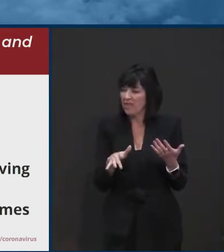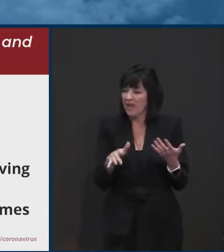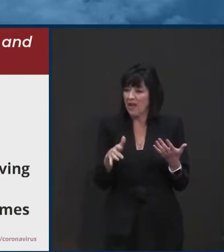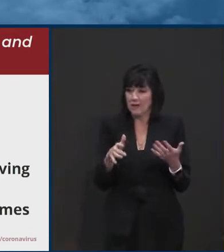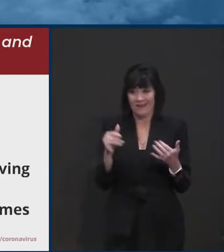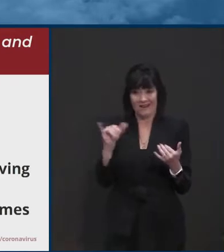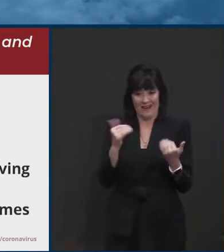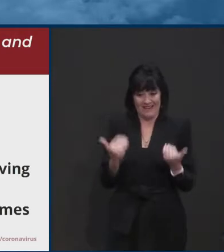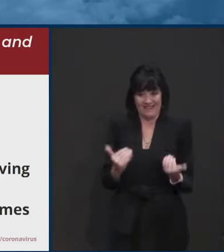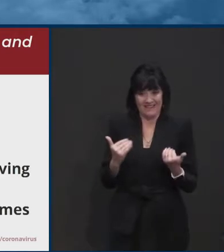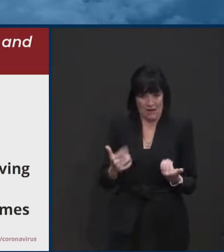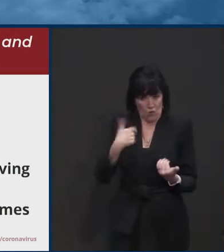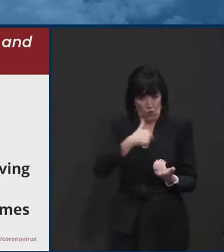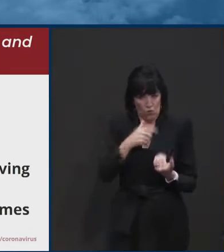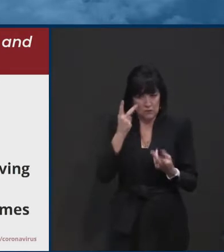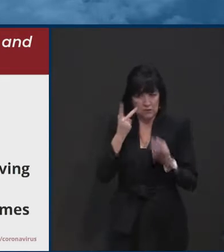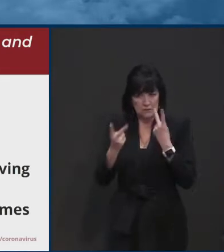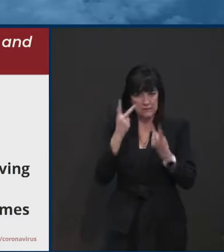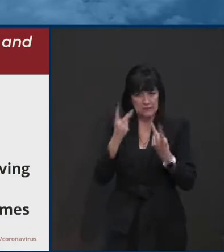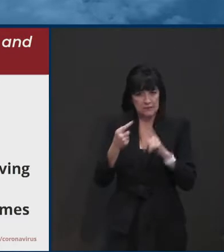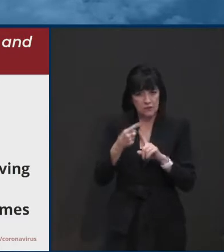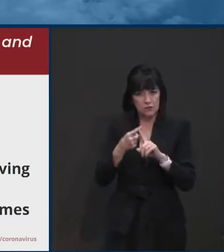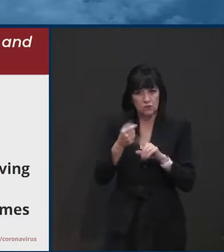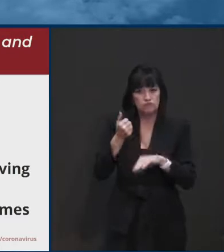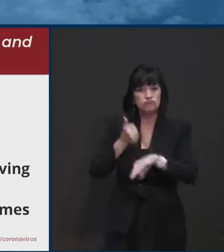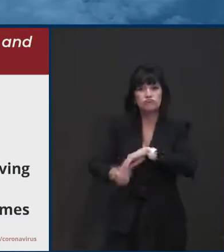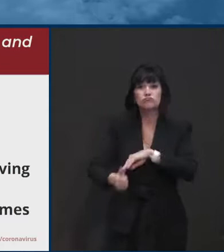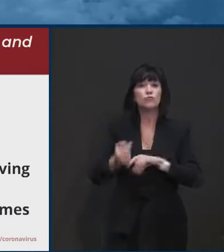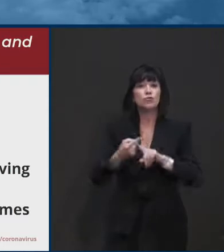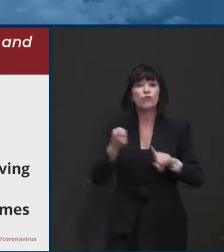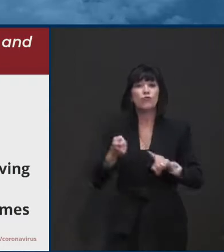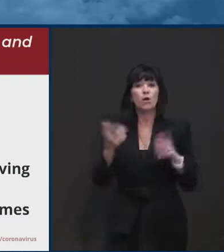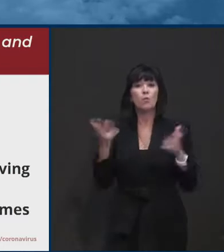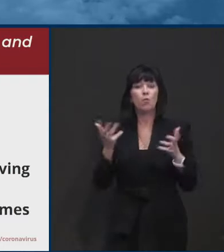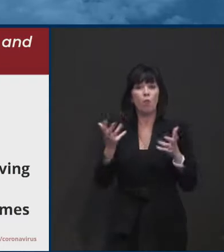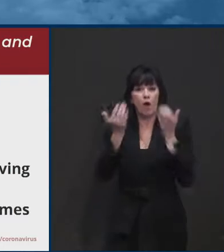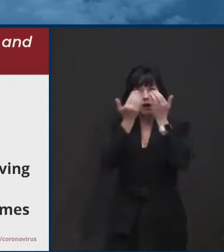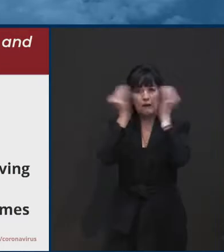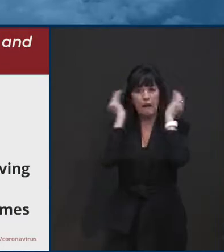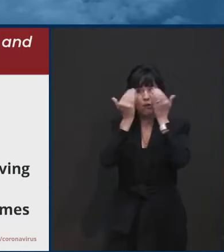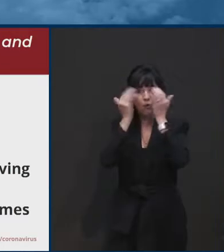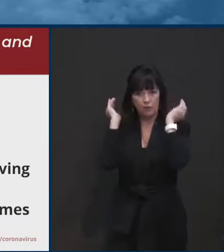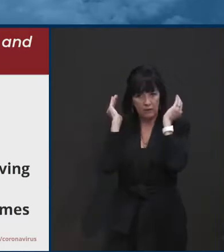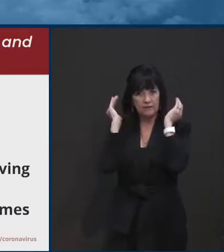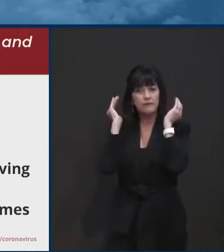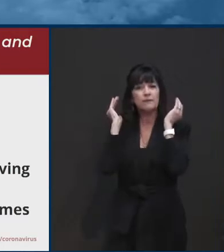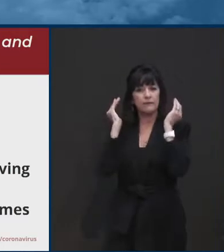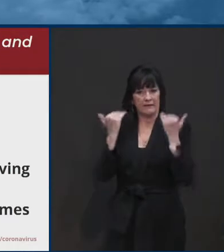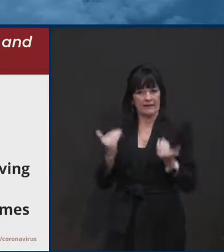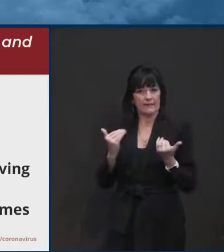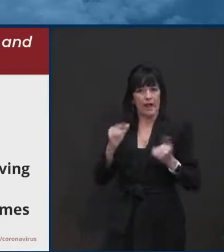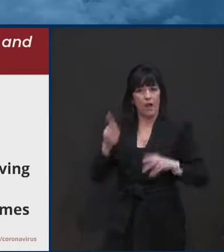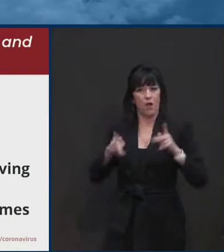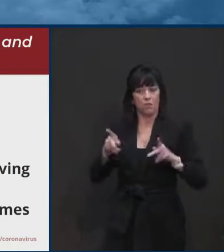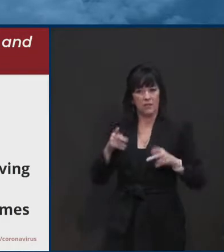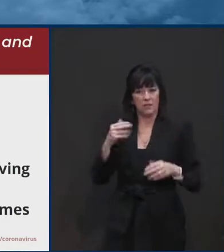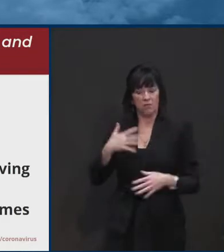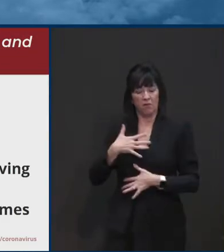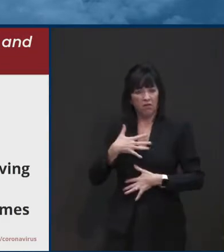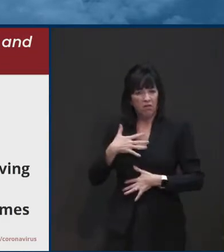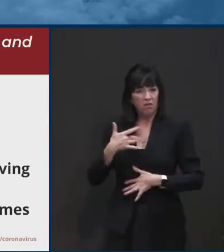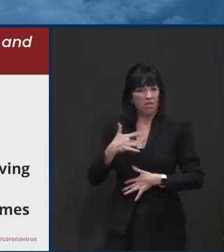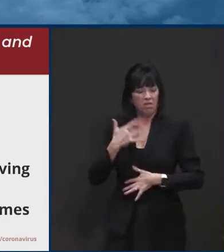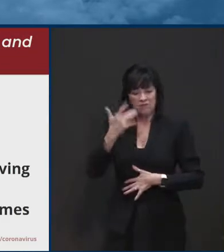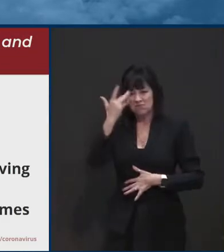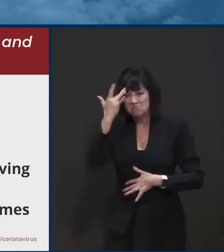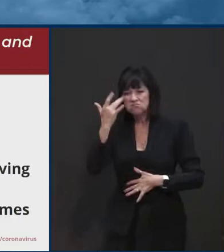so it's not easy to, um, imagine why now we're pretty fearful about what might happen with Thanksgiving gatherings, seeing kind